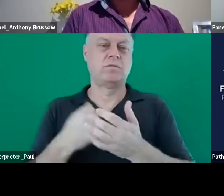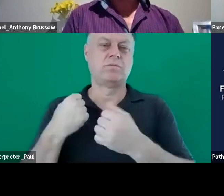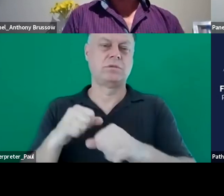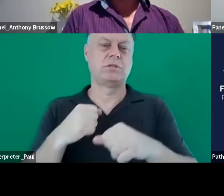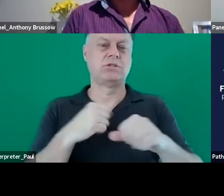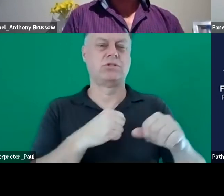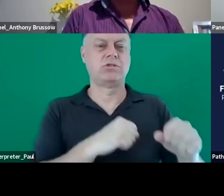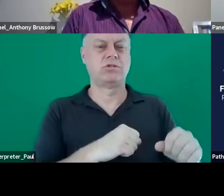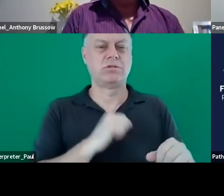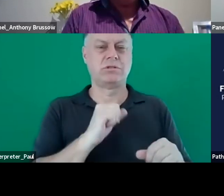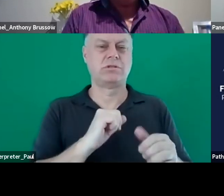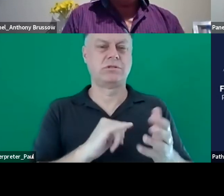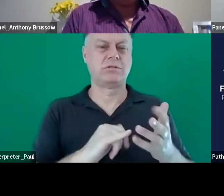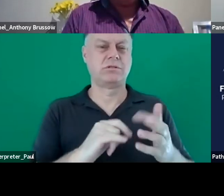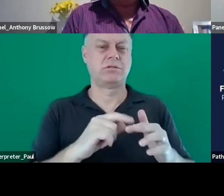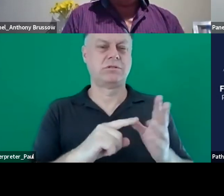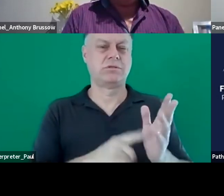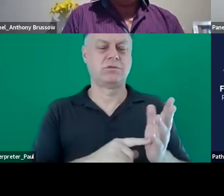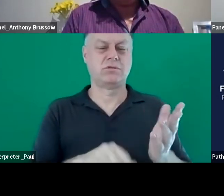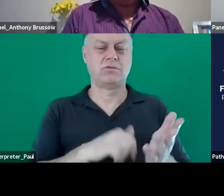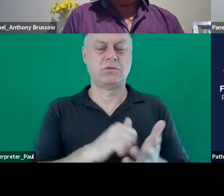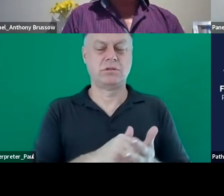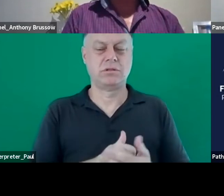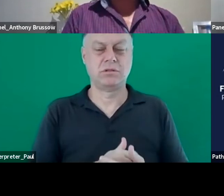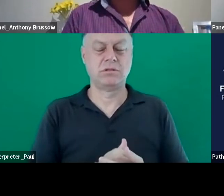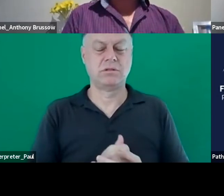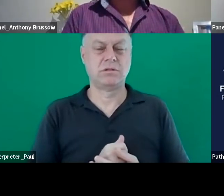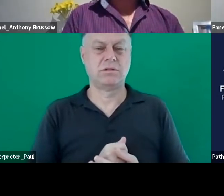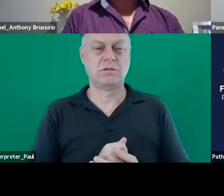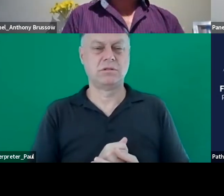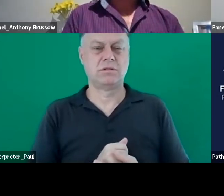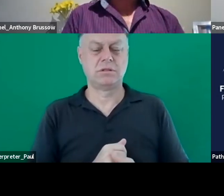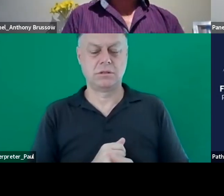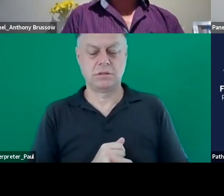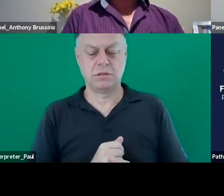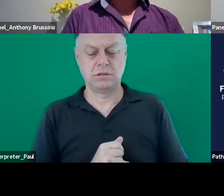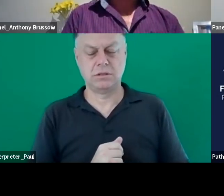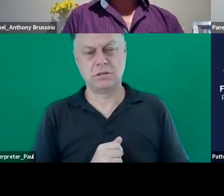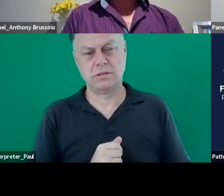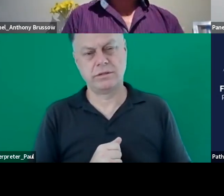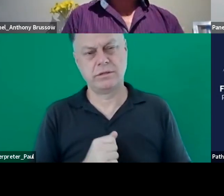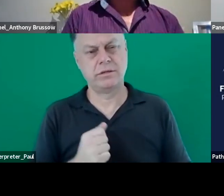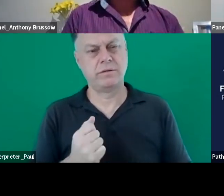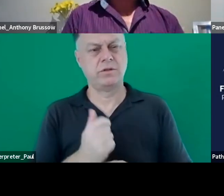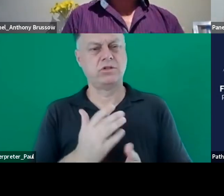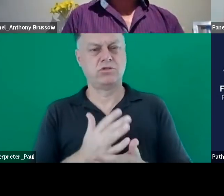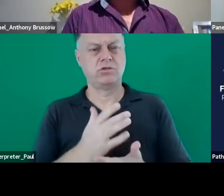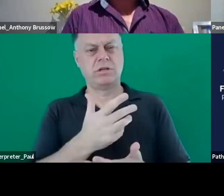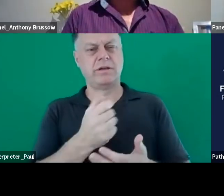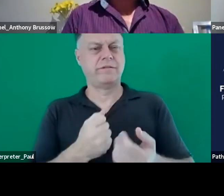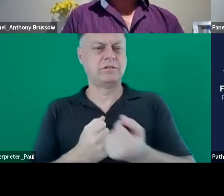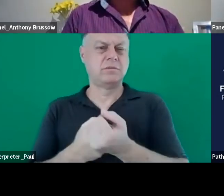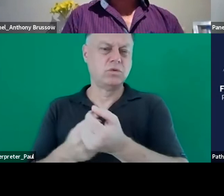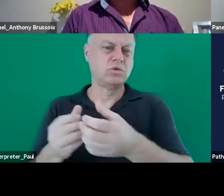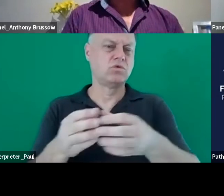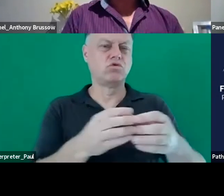sexual rights uh um protected and make sure that there's student support support groups and